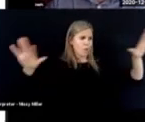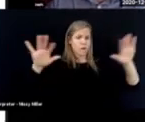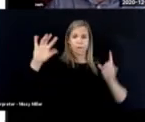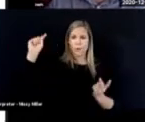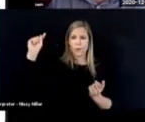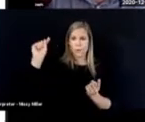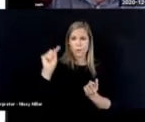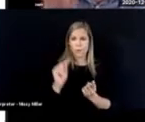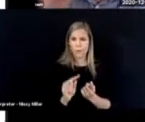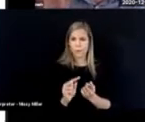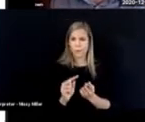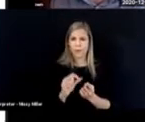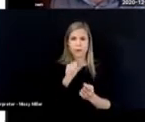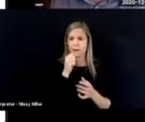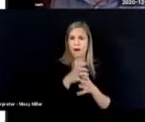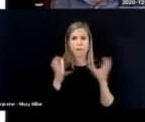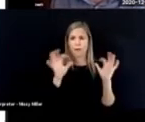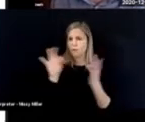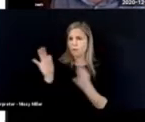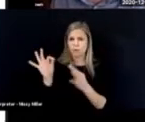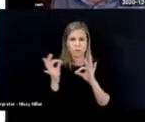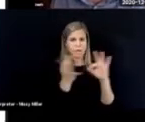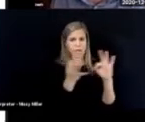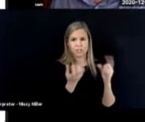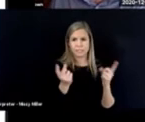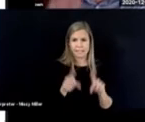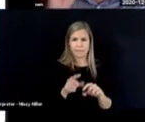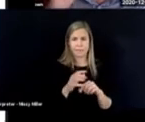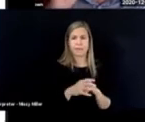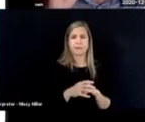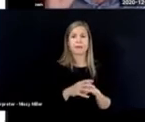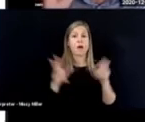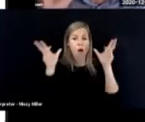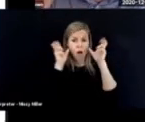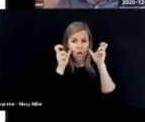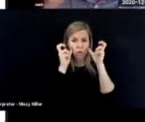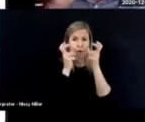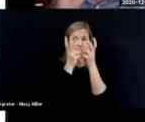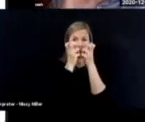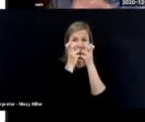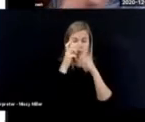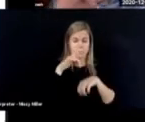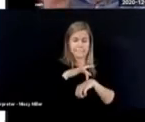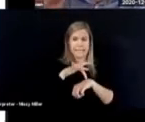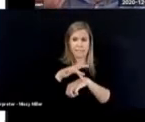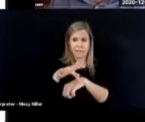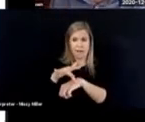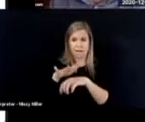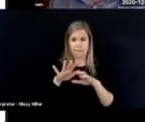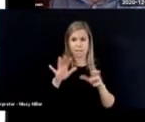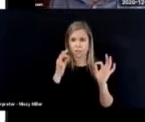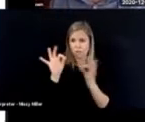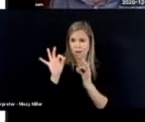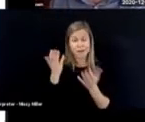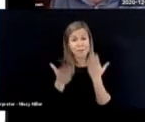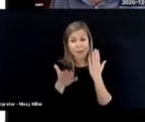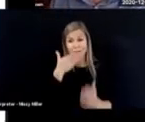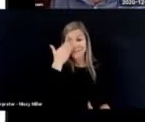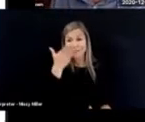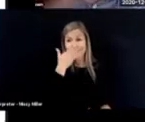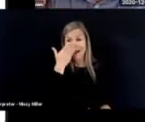in the work area are reduced as much as possible. Auditory, visual and tactile.